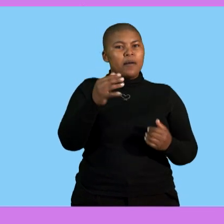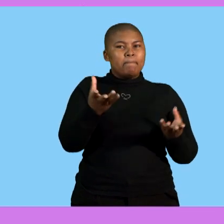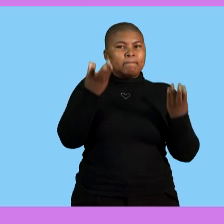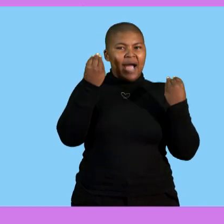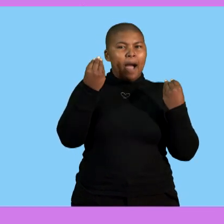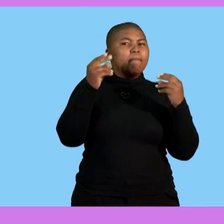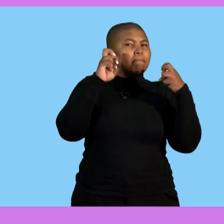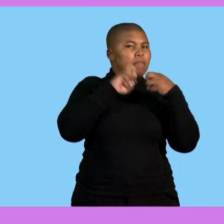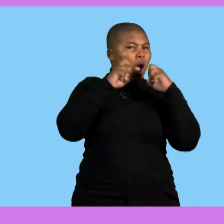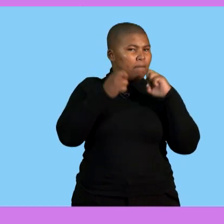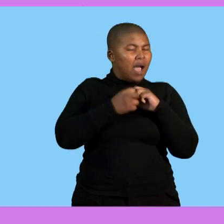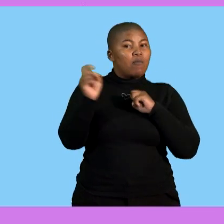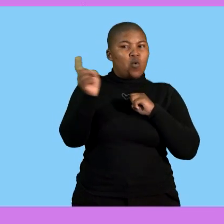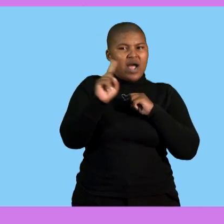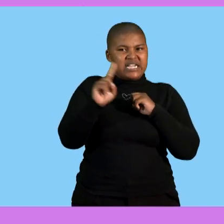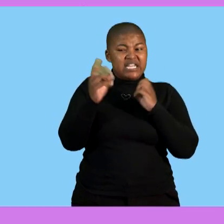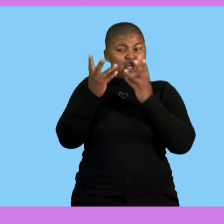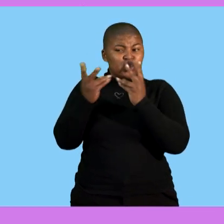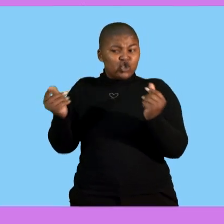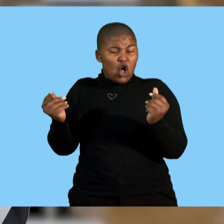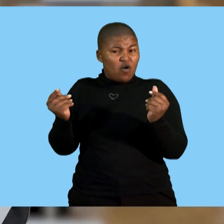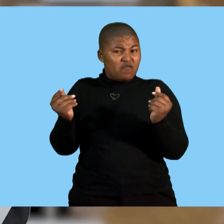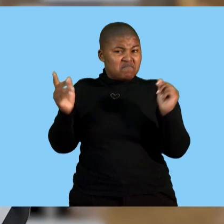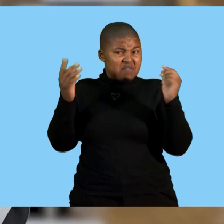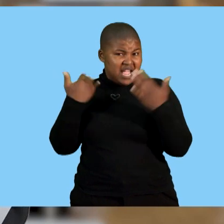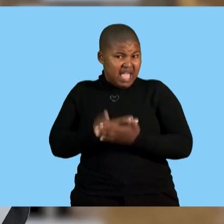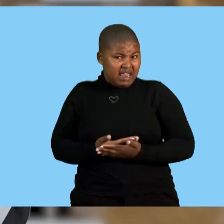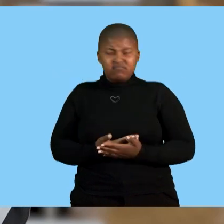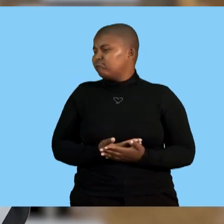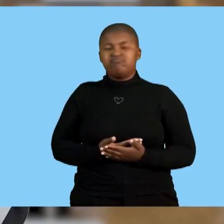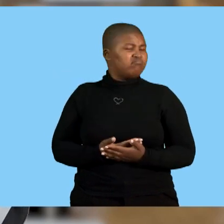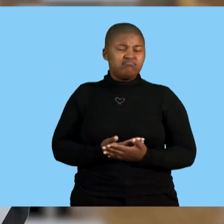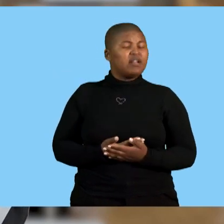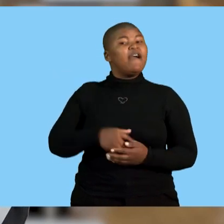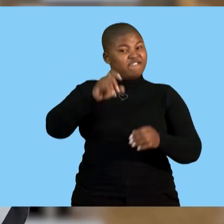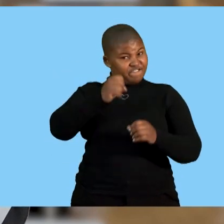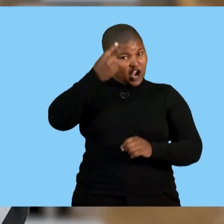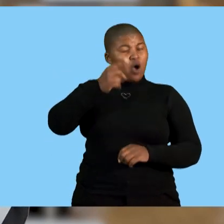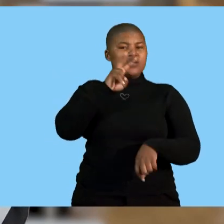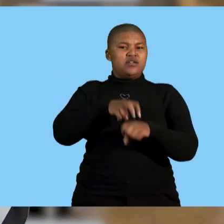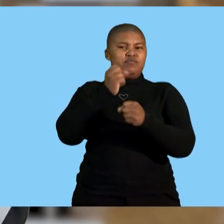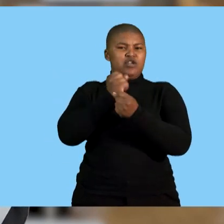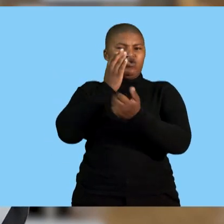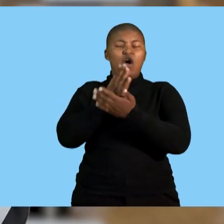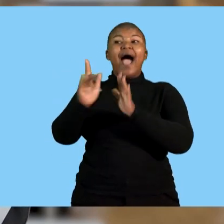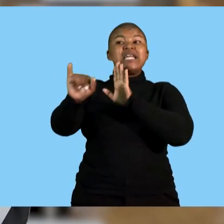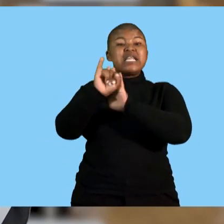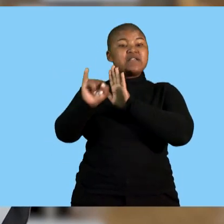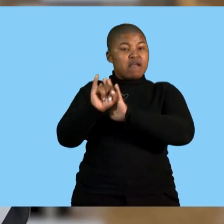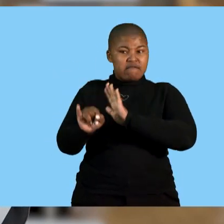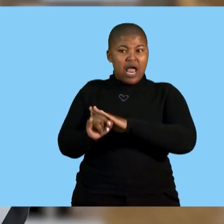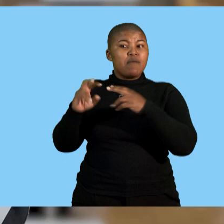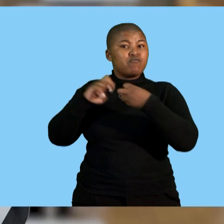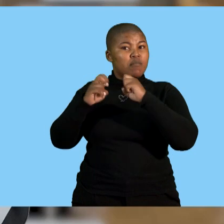the main problem because you cannot have solutions to what you do not know. So you firstly need to identify the main problem.